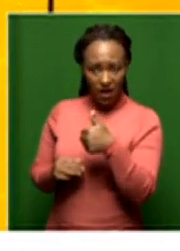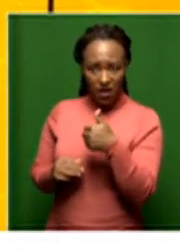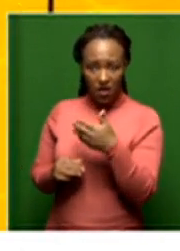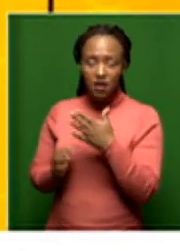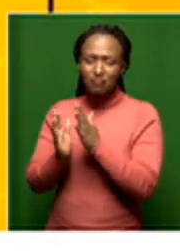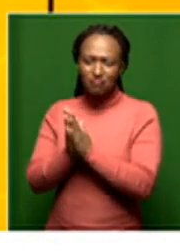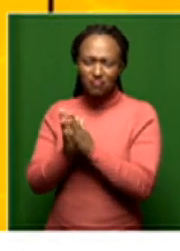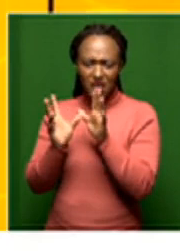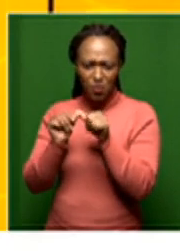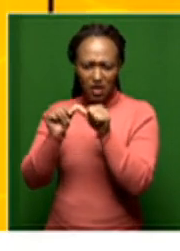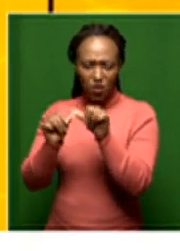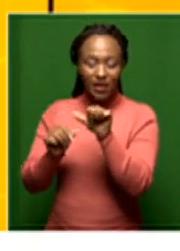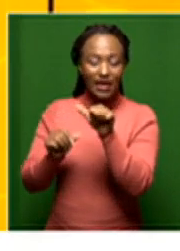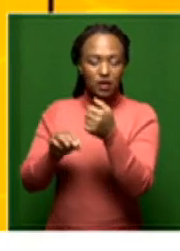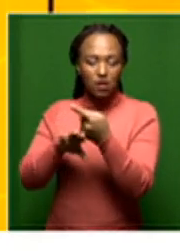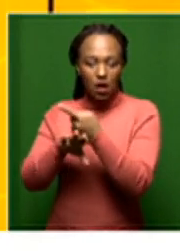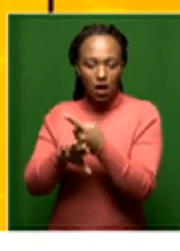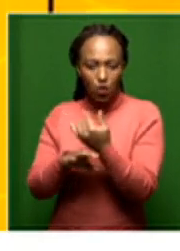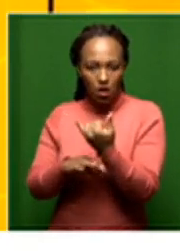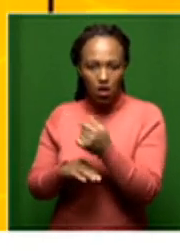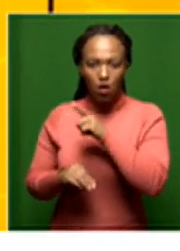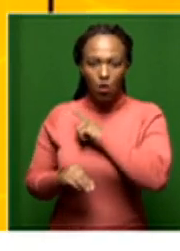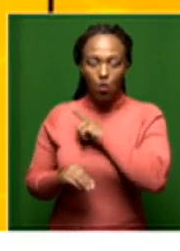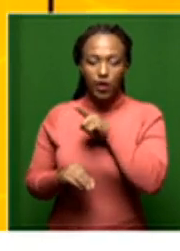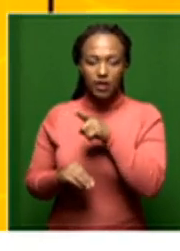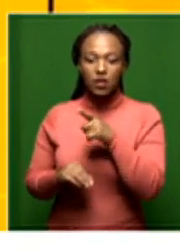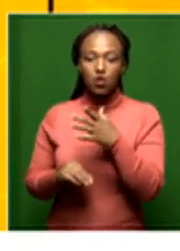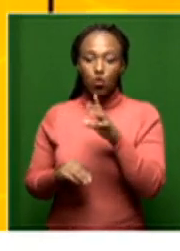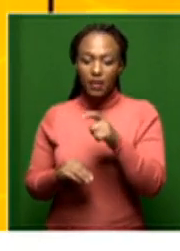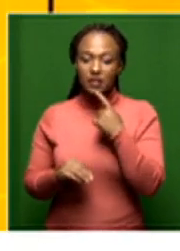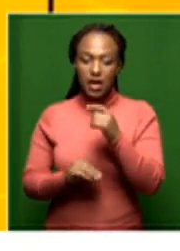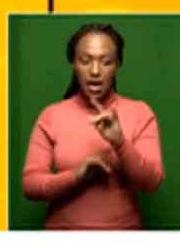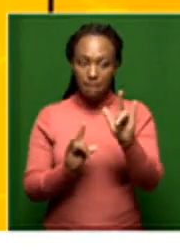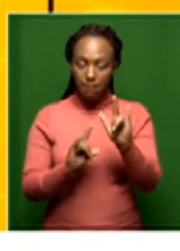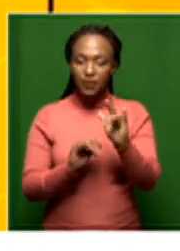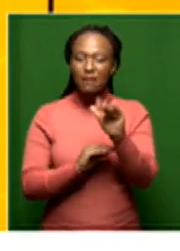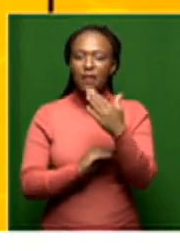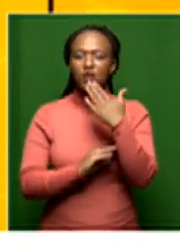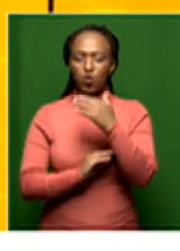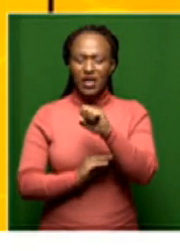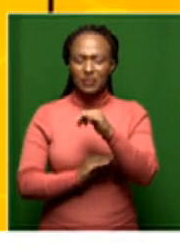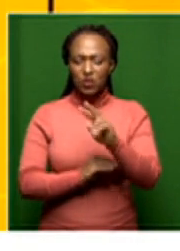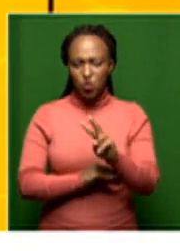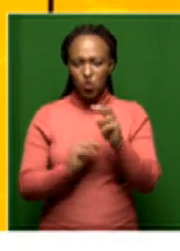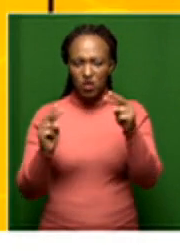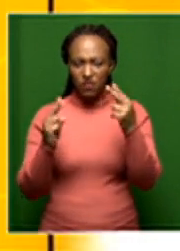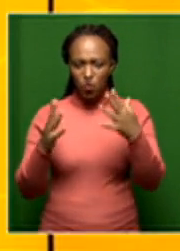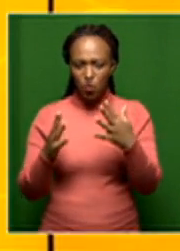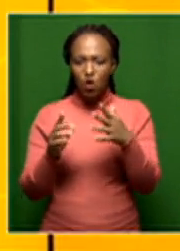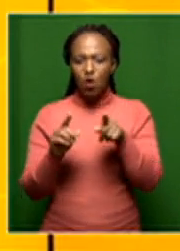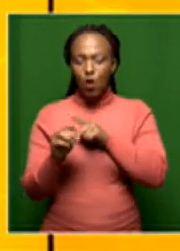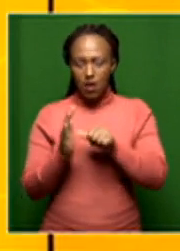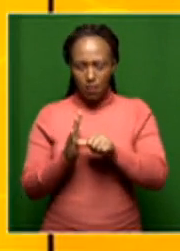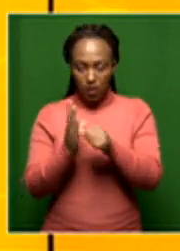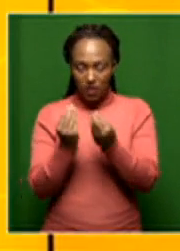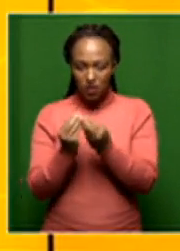can we carry this over into the next hour? Because we just have to say goodbye to our SABC2 viewers. But I think still many